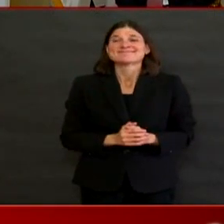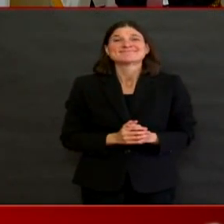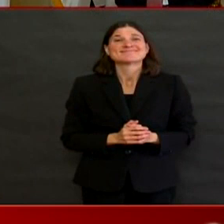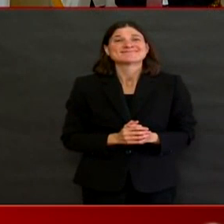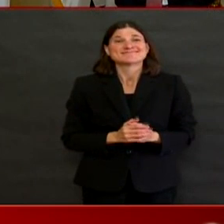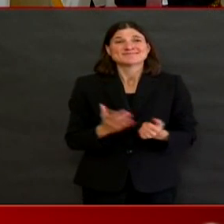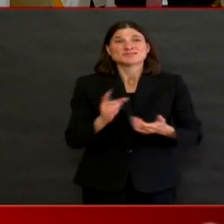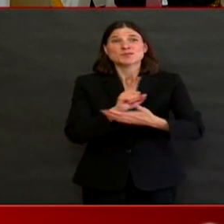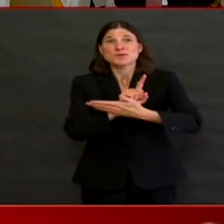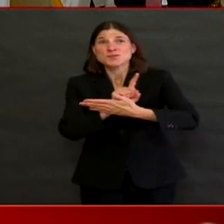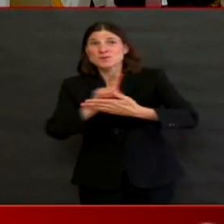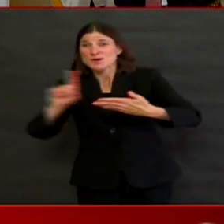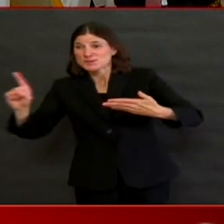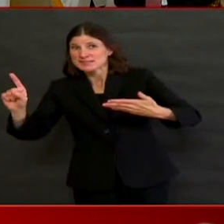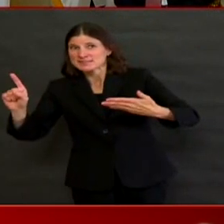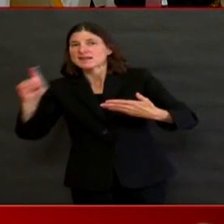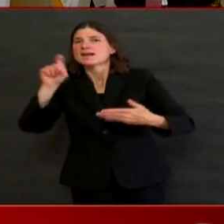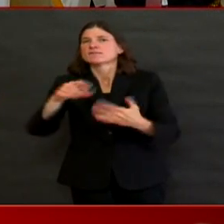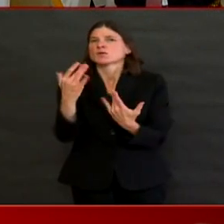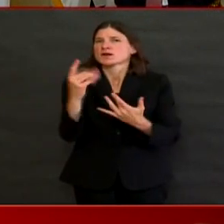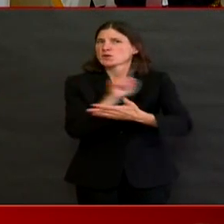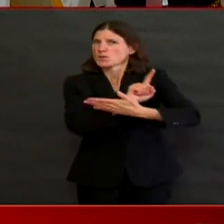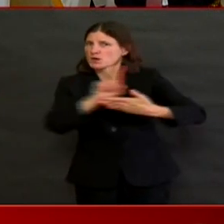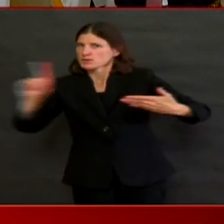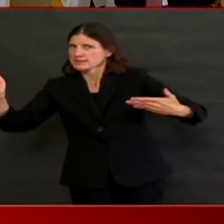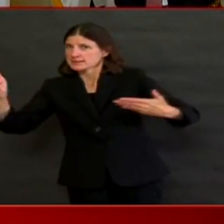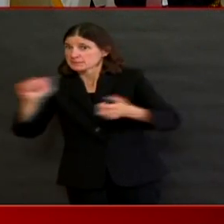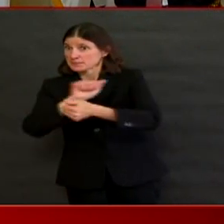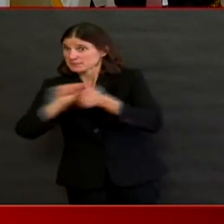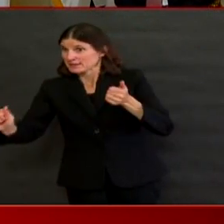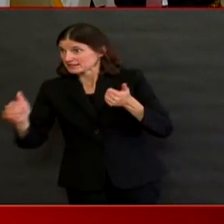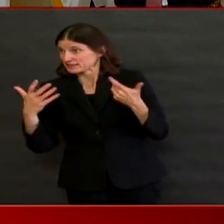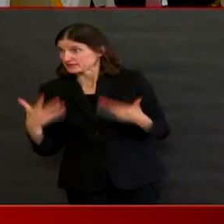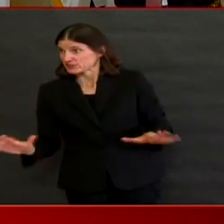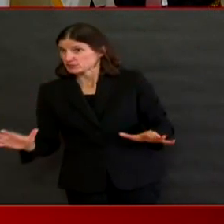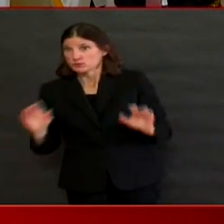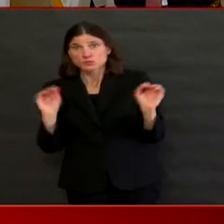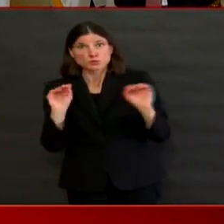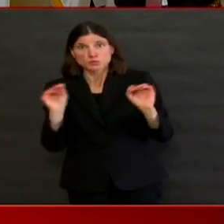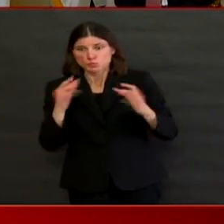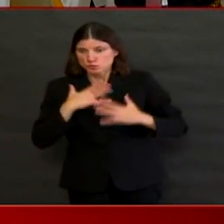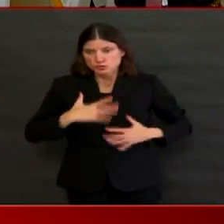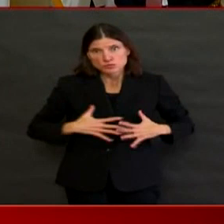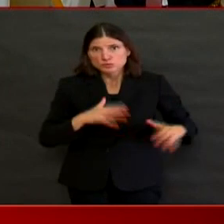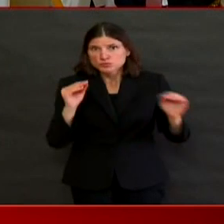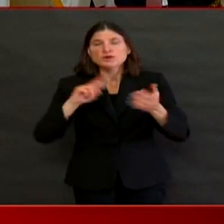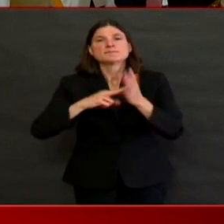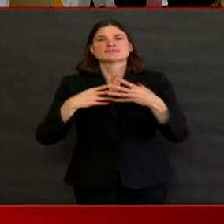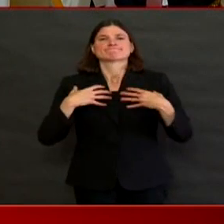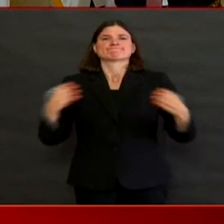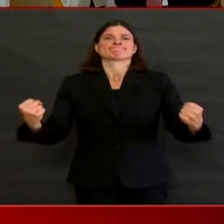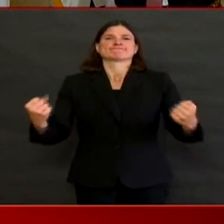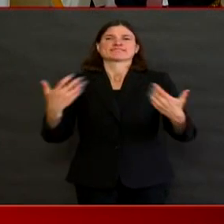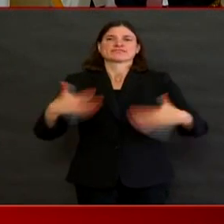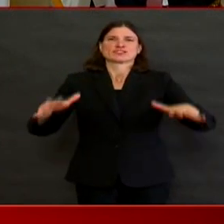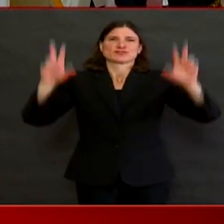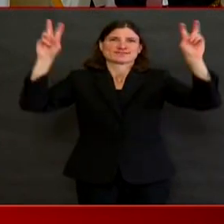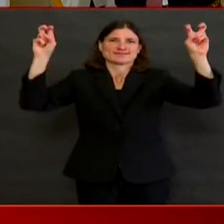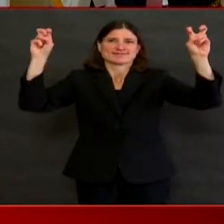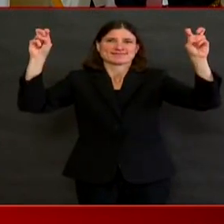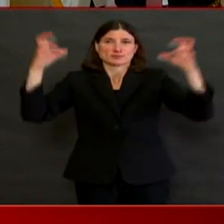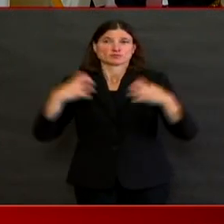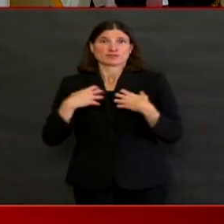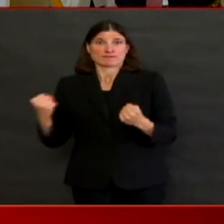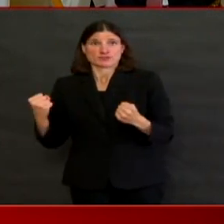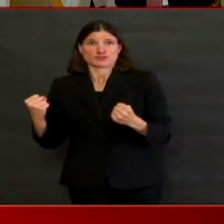recovered from COVID-19, and it's particularly important for people who need to return to work. He goes